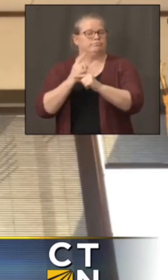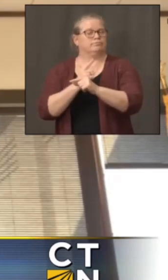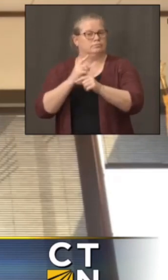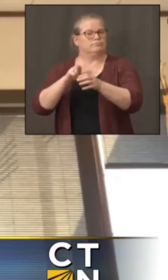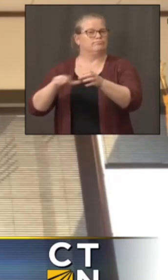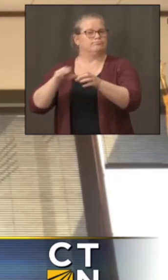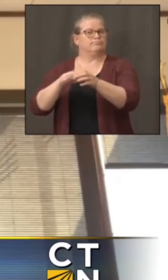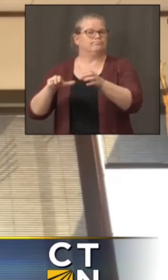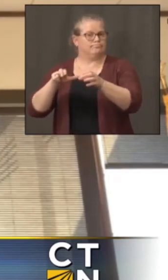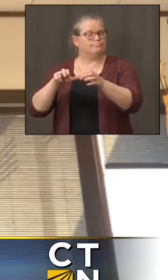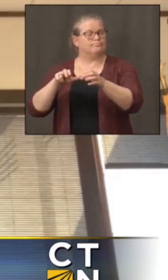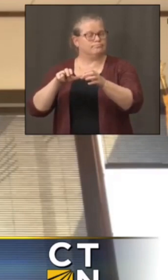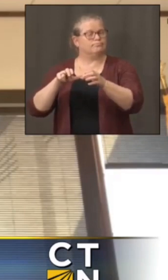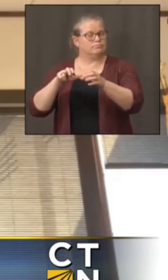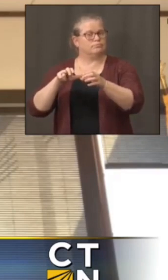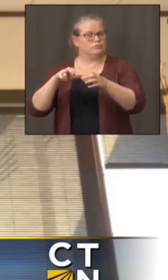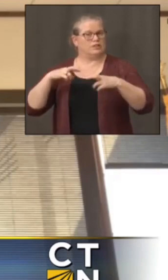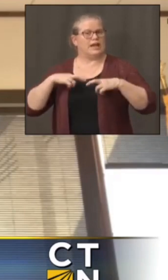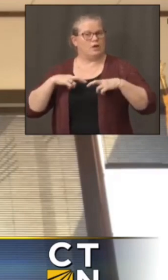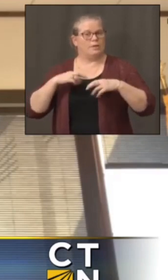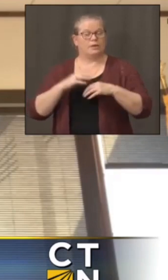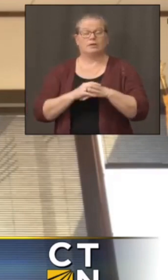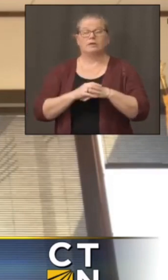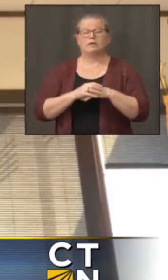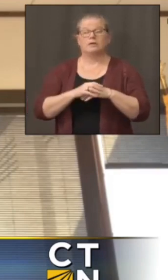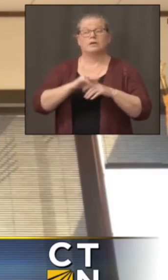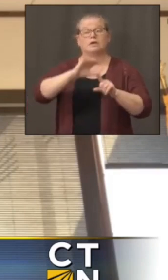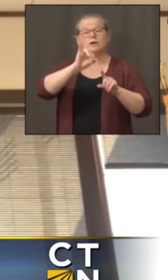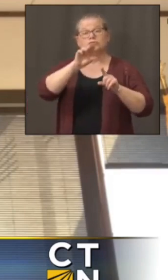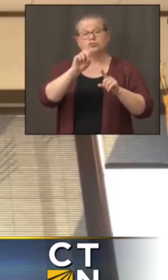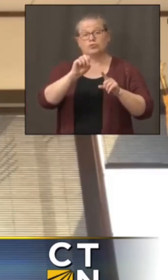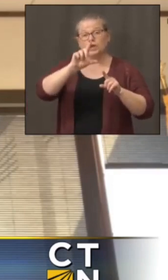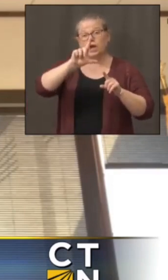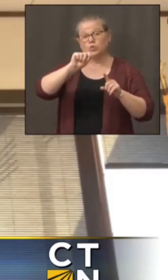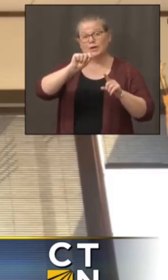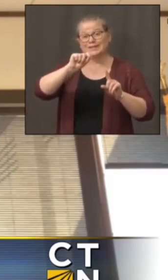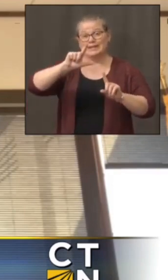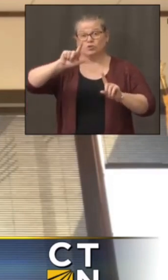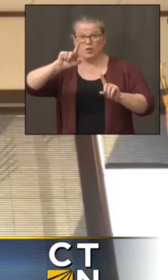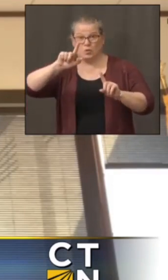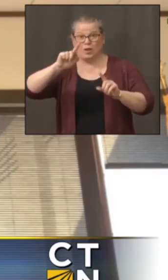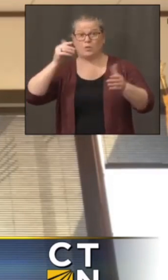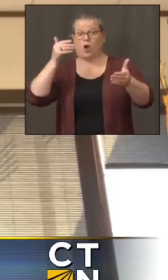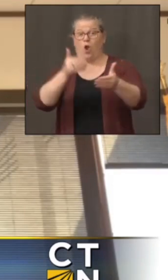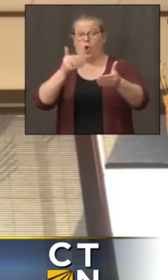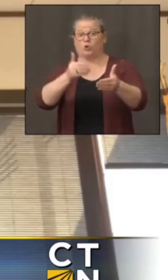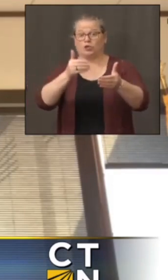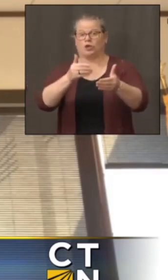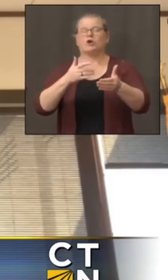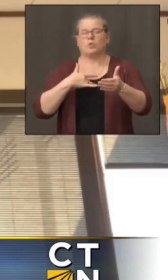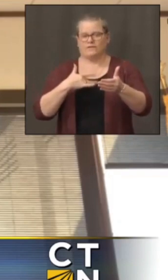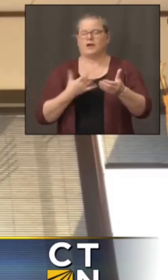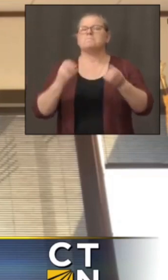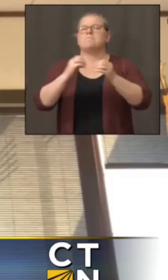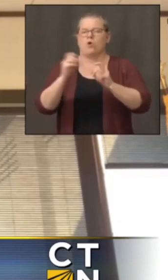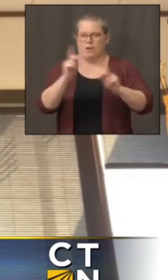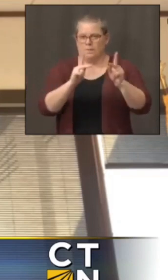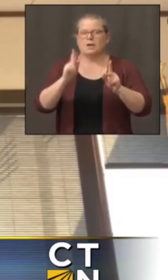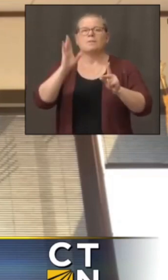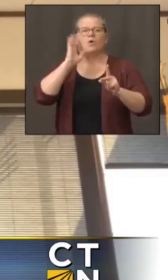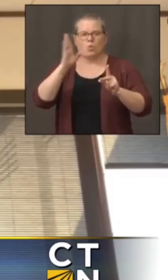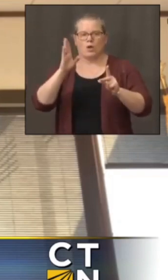we expect to see that ramp up. Certainly, I think COVID could potentially have played into some of the more recent